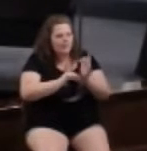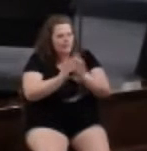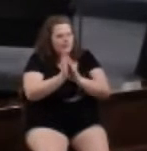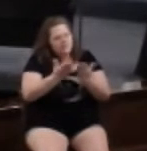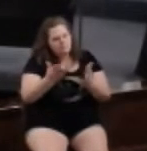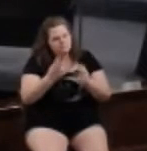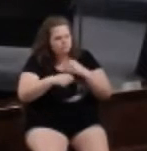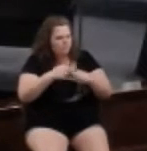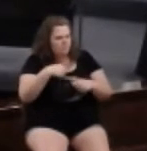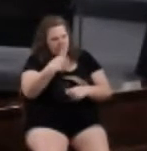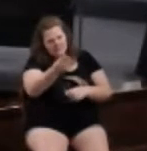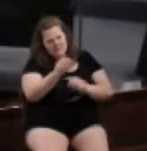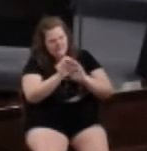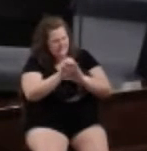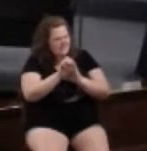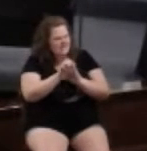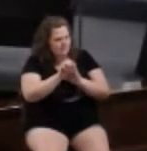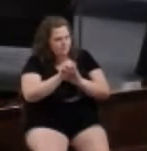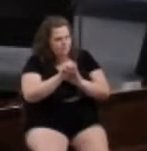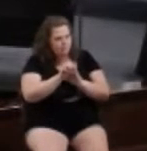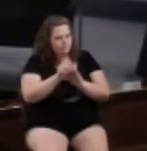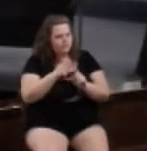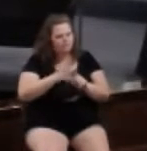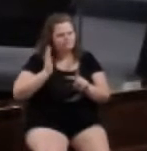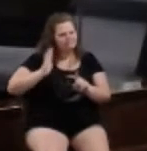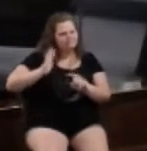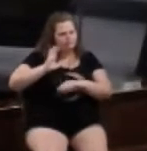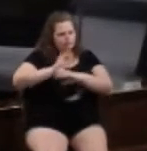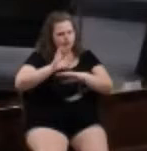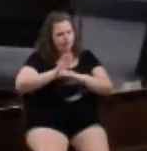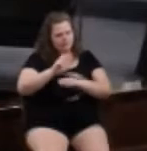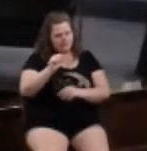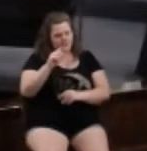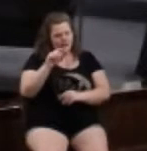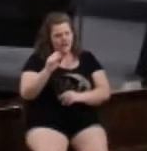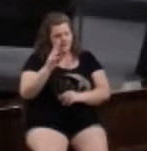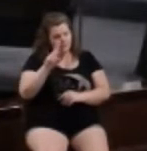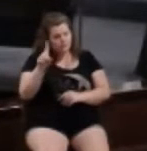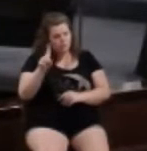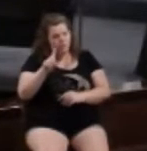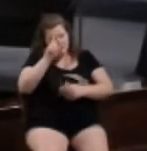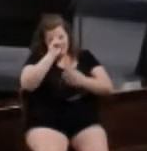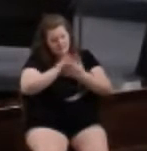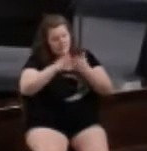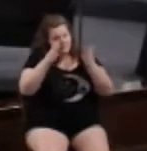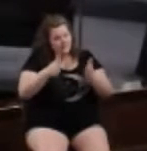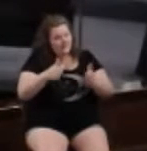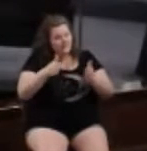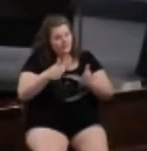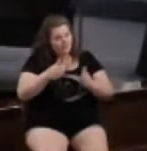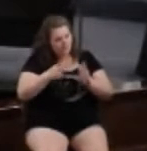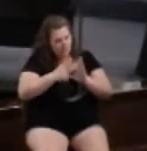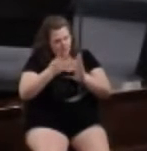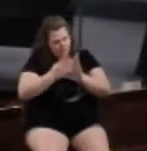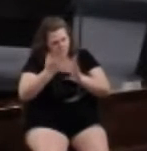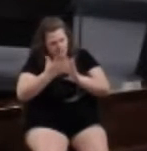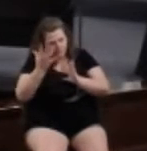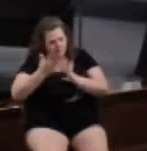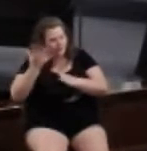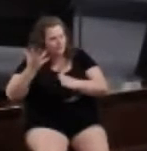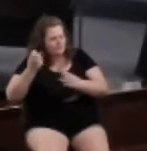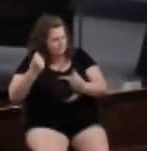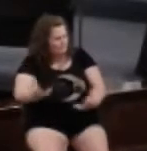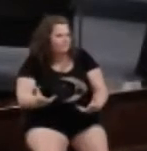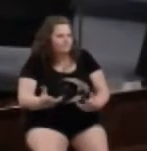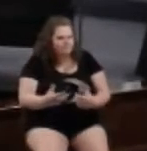And let me give you an example of this from the early church. In Acts 6, 1, it says, but with the believers multiplying rapidly, see the church is just starting and